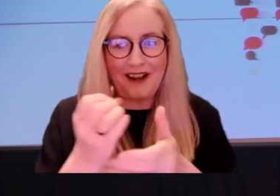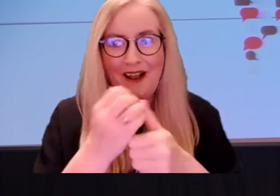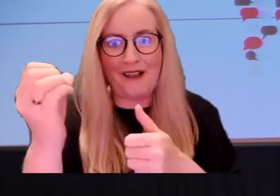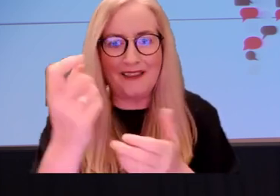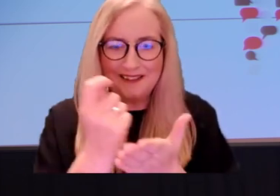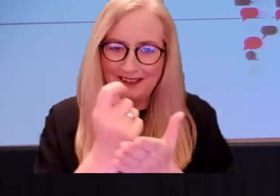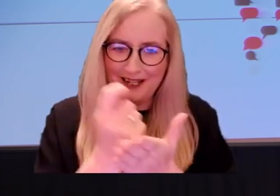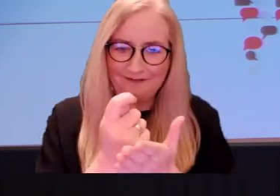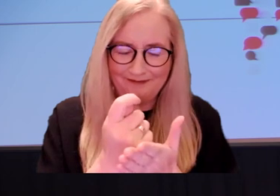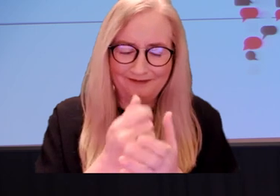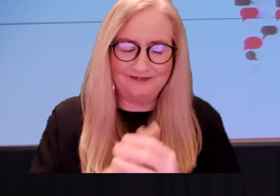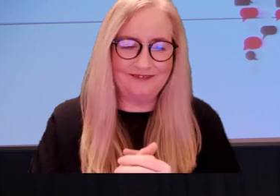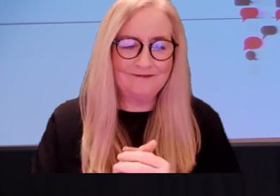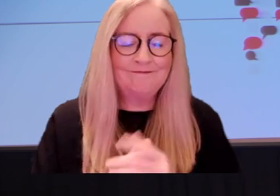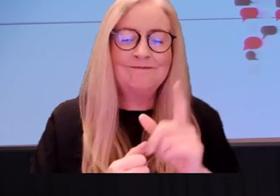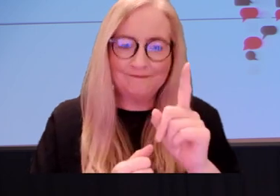story another time.